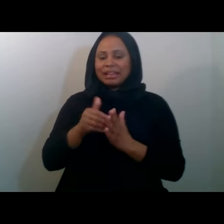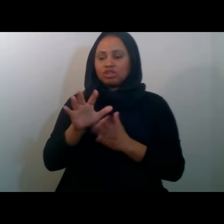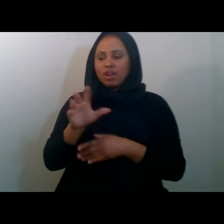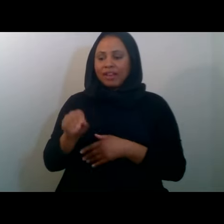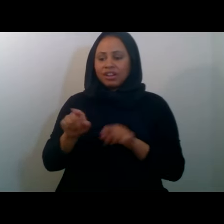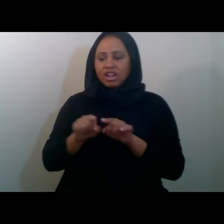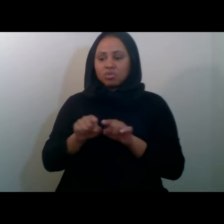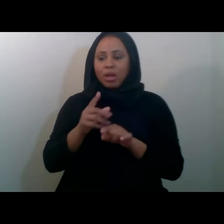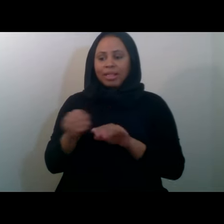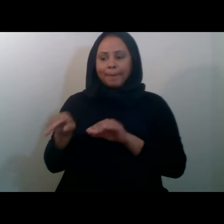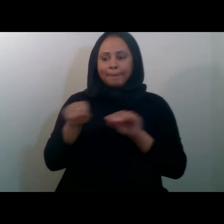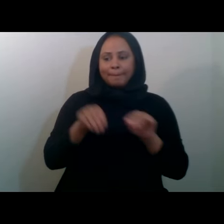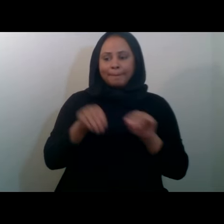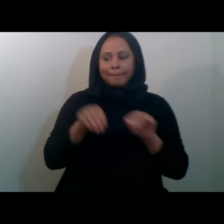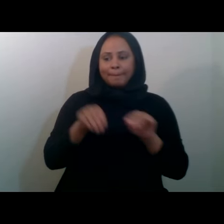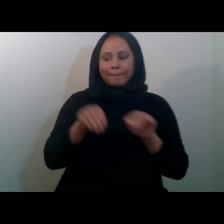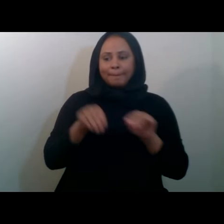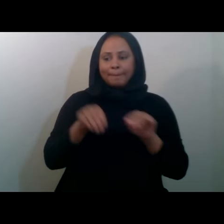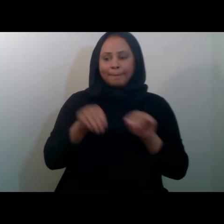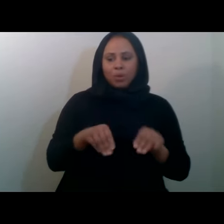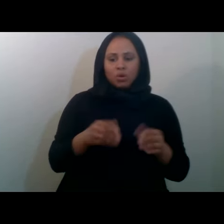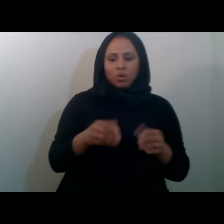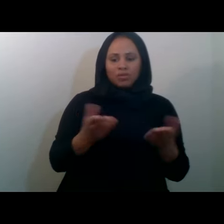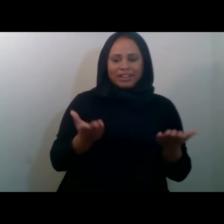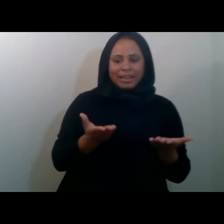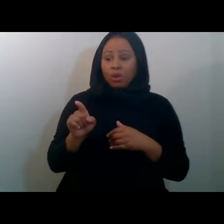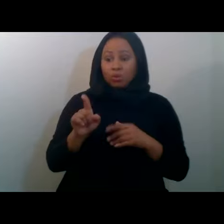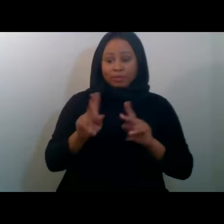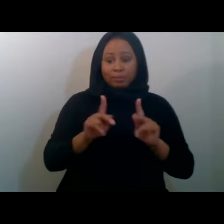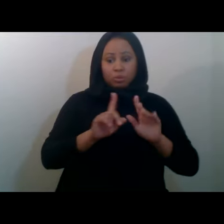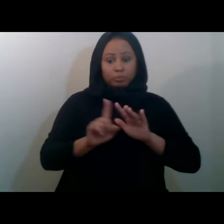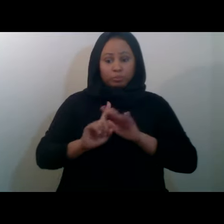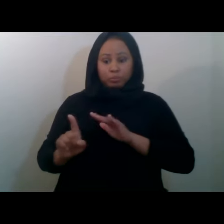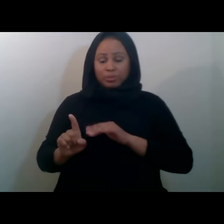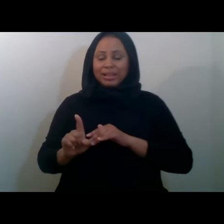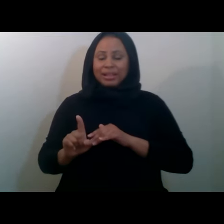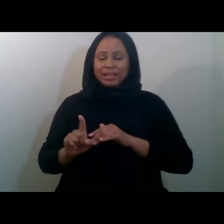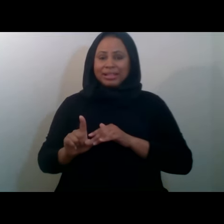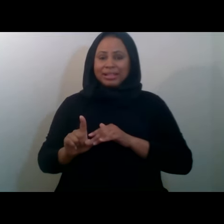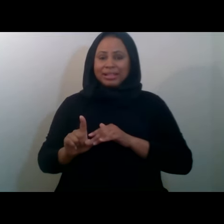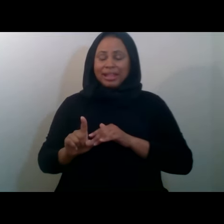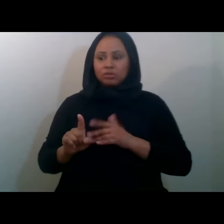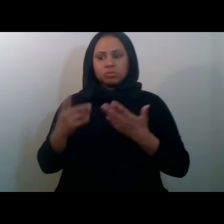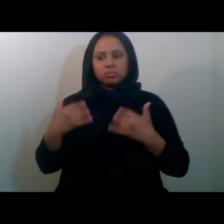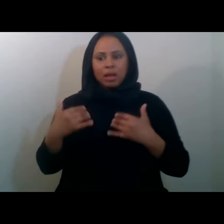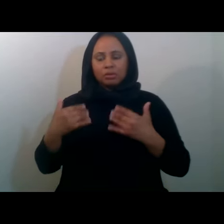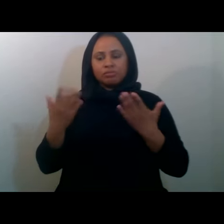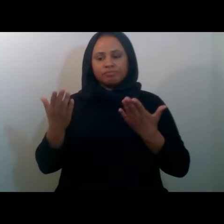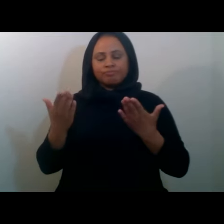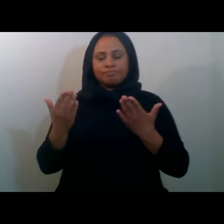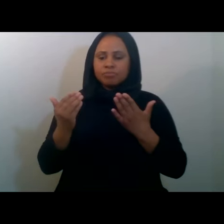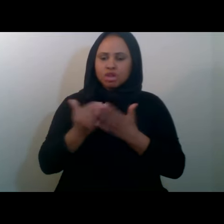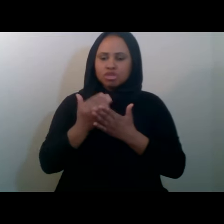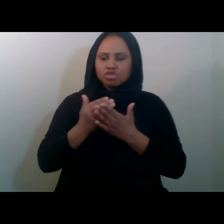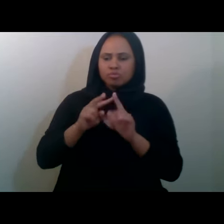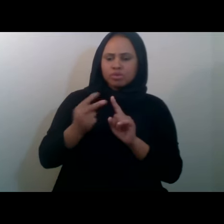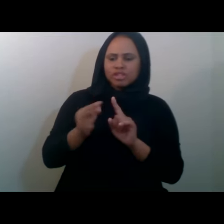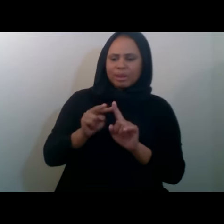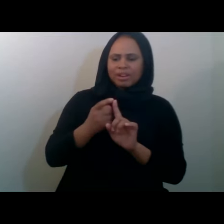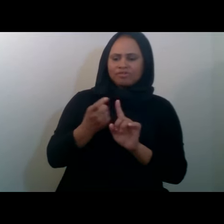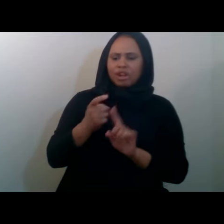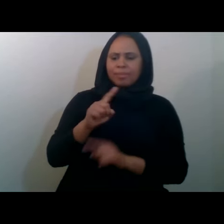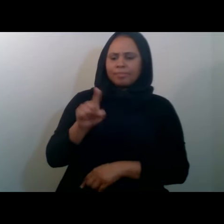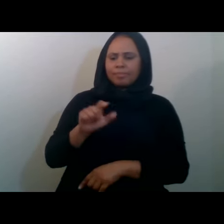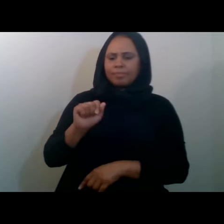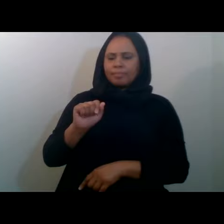Now, with those refugees brought in a whole new perspective from the zakat committee because we weren't used to actually